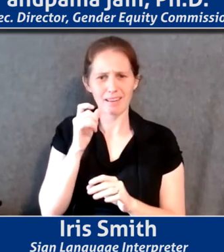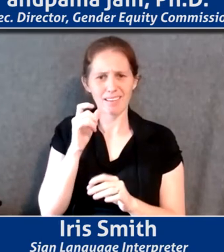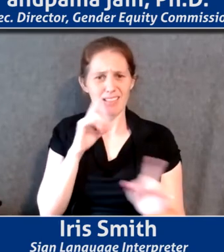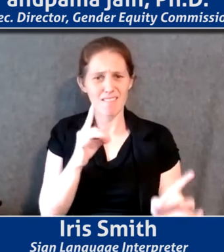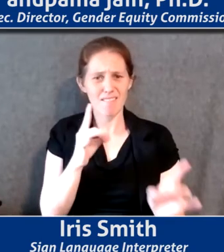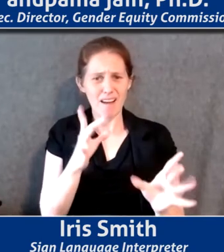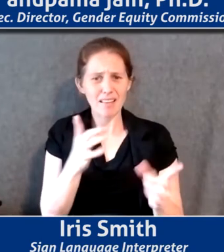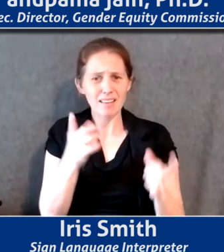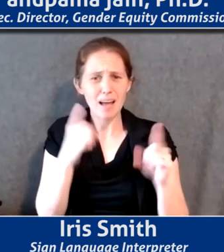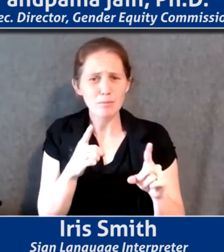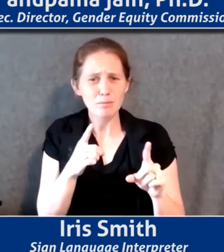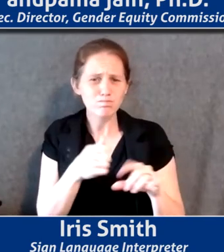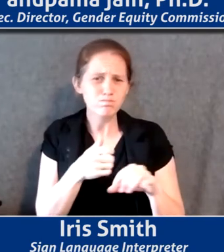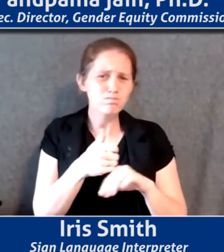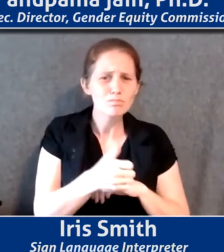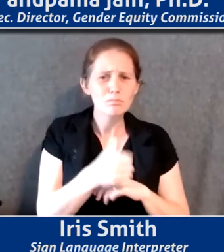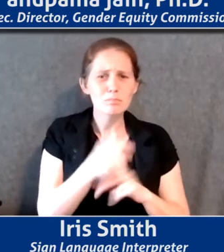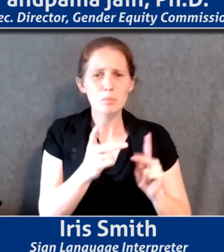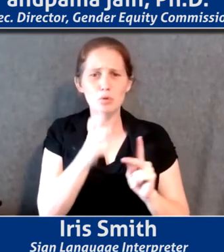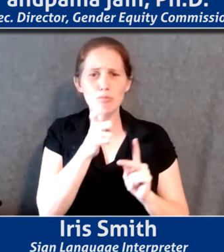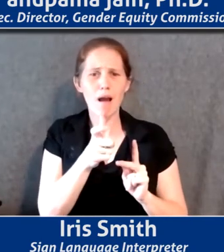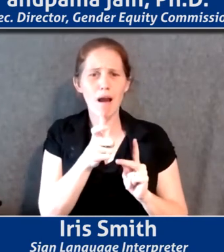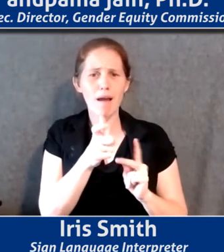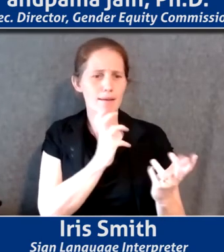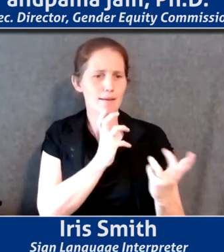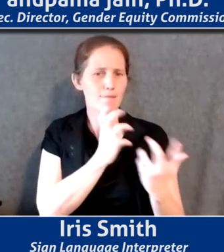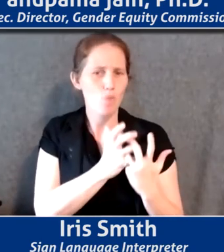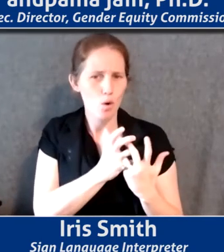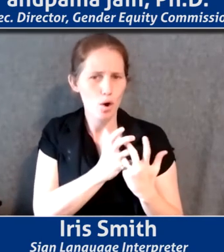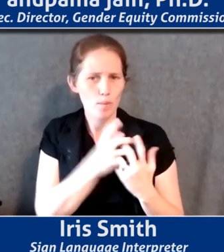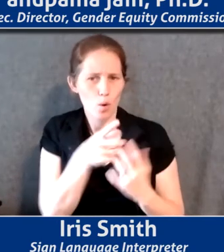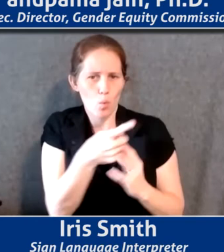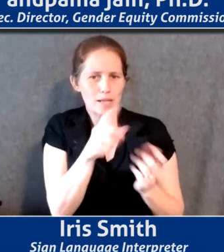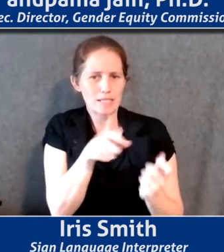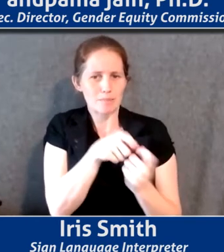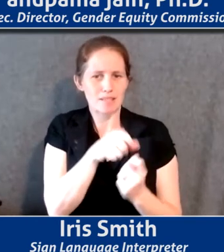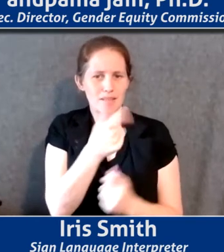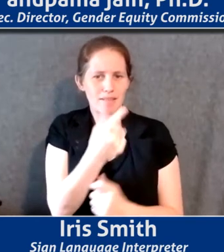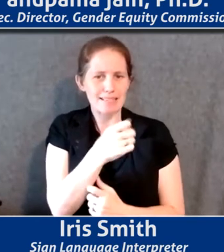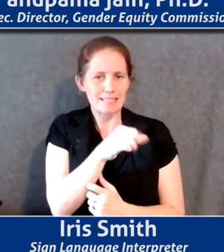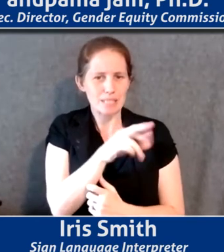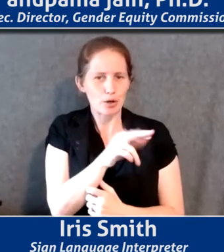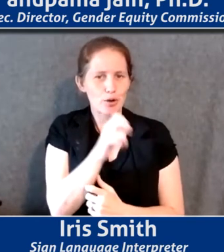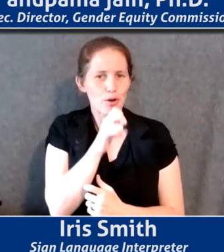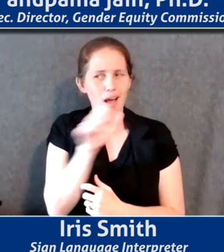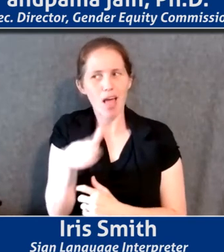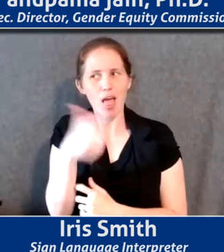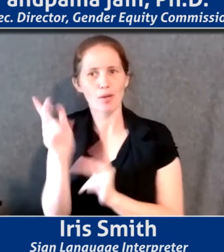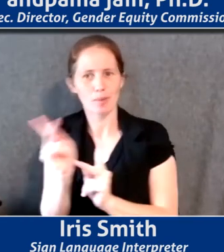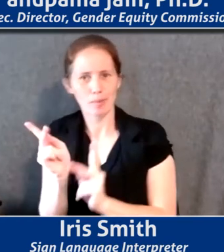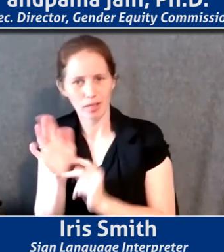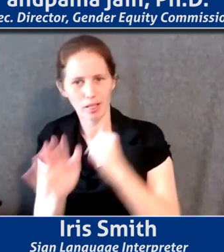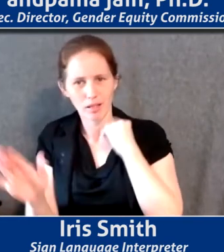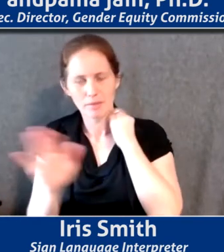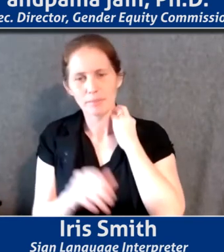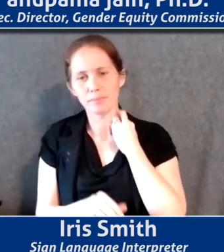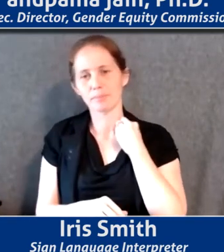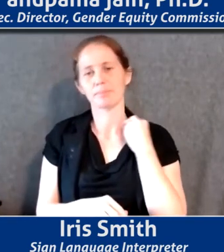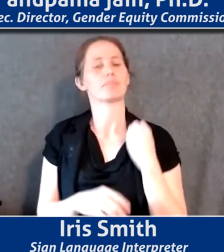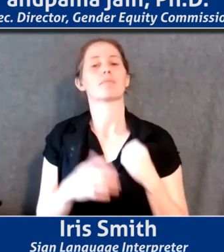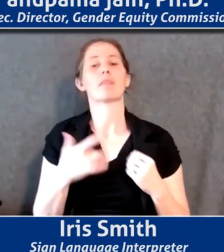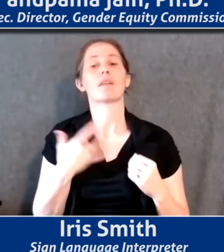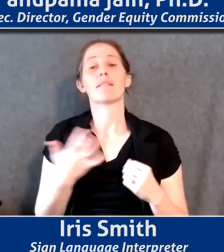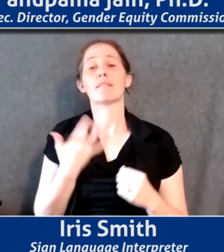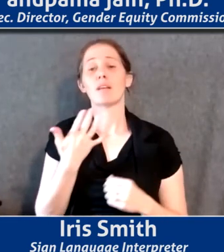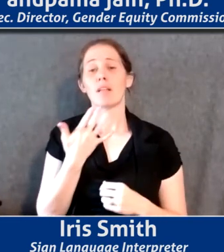gender non-conforming, not towards others. And so what I feel very lucky